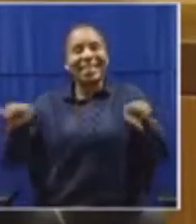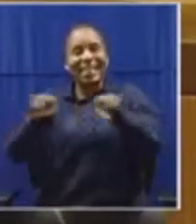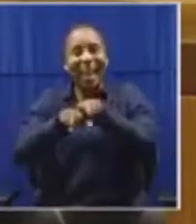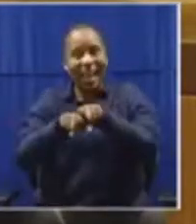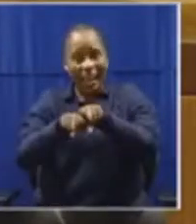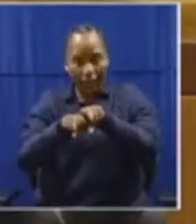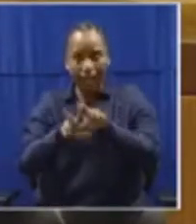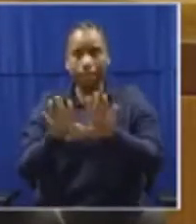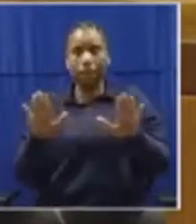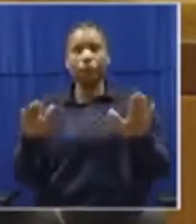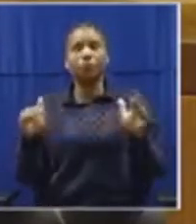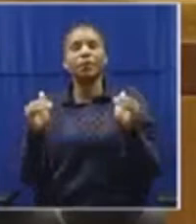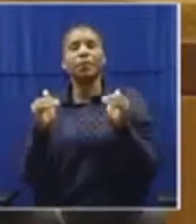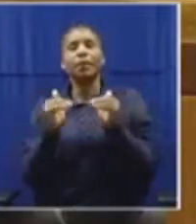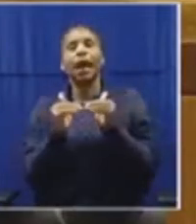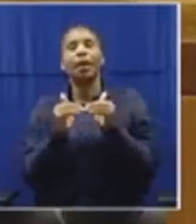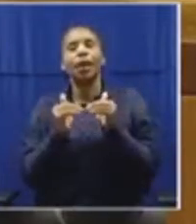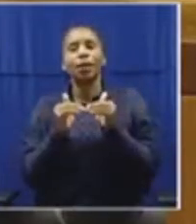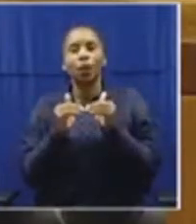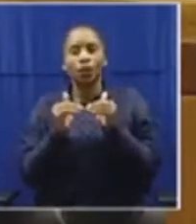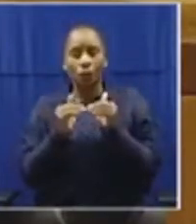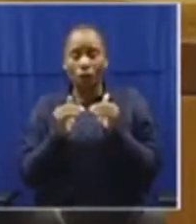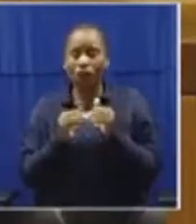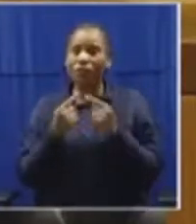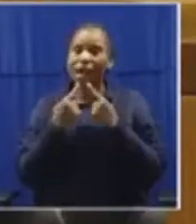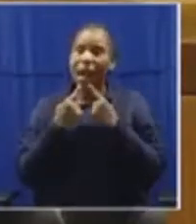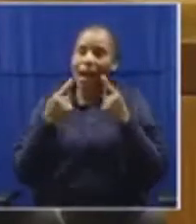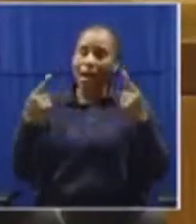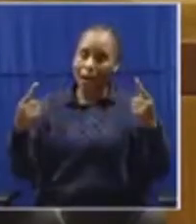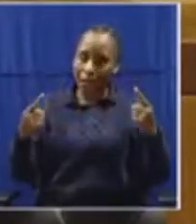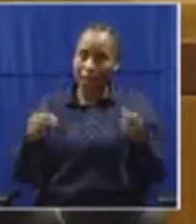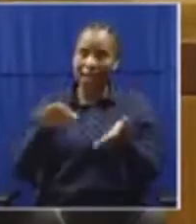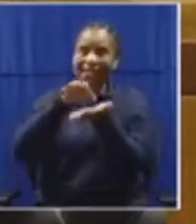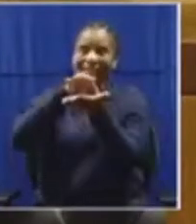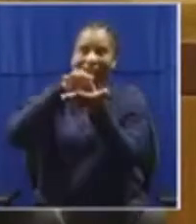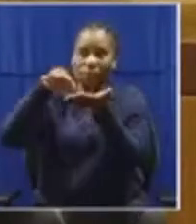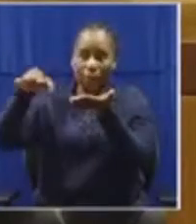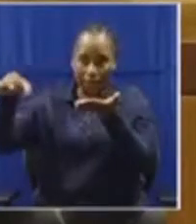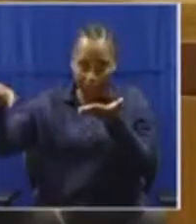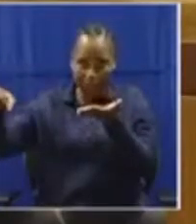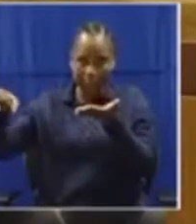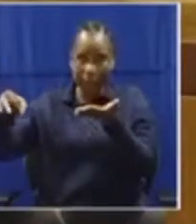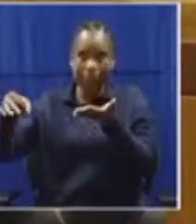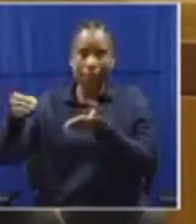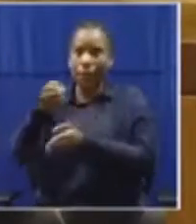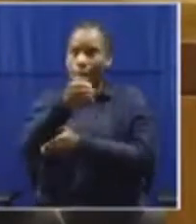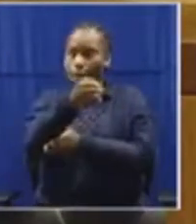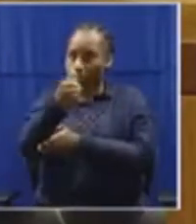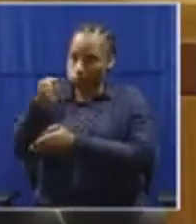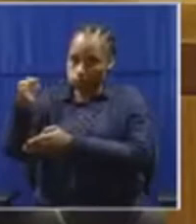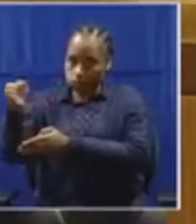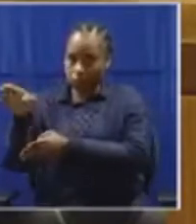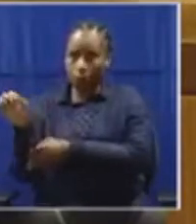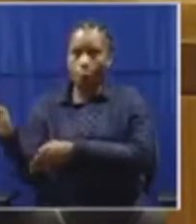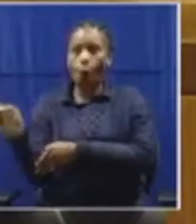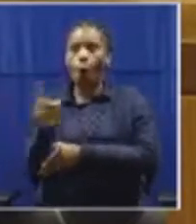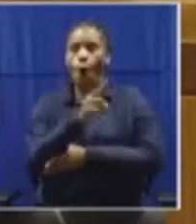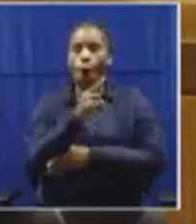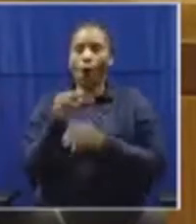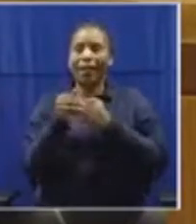of accountability and transparency are applied to all leaders,